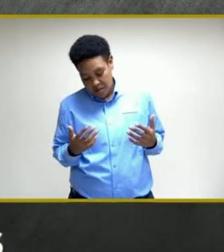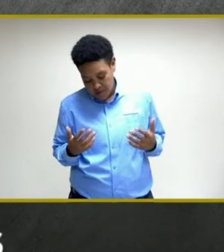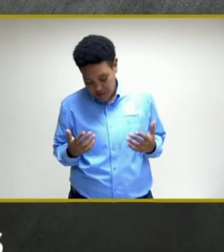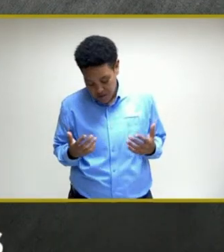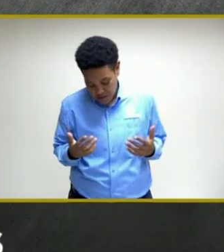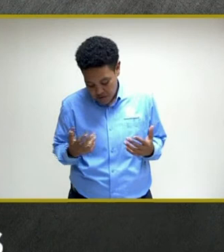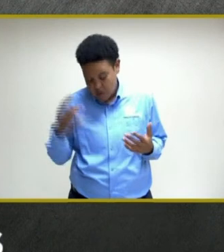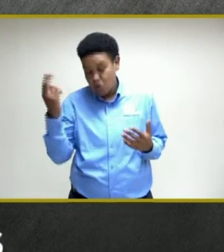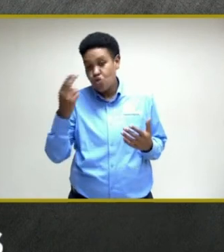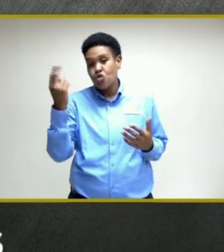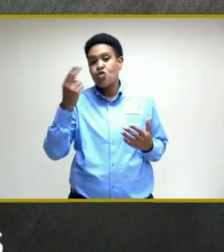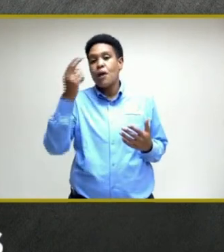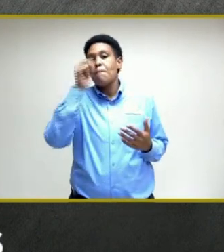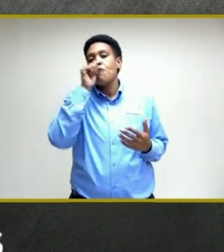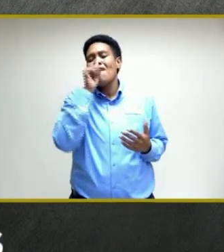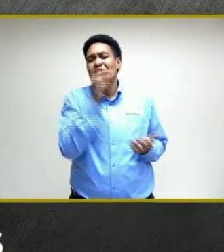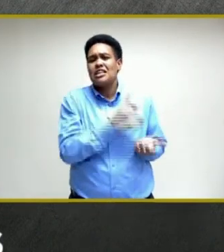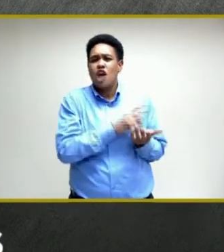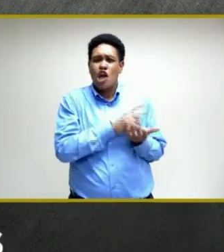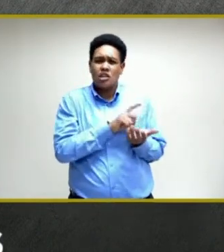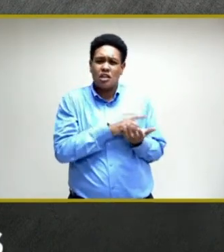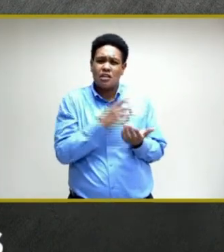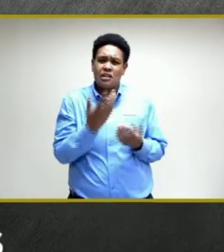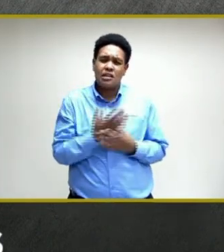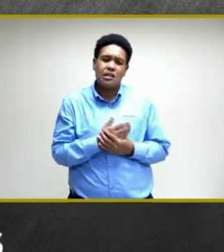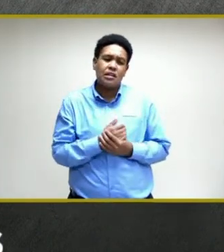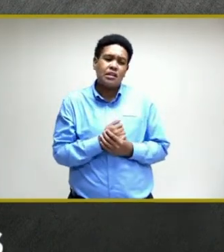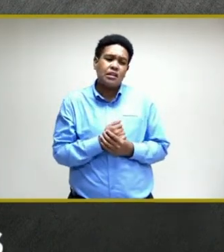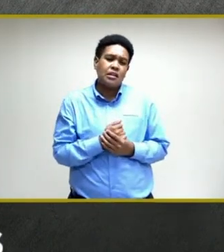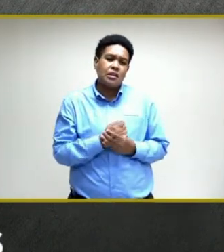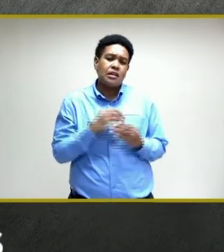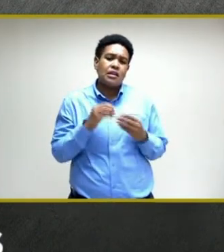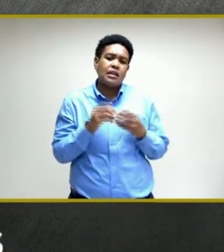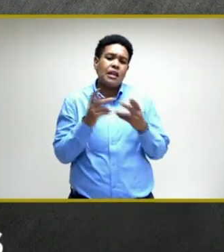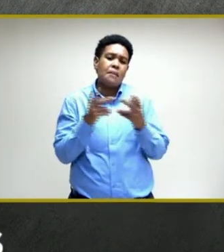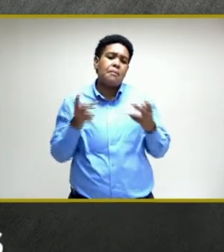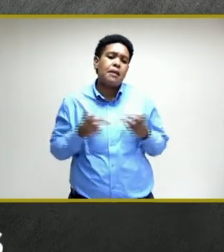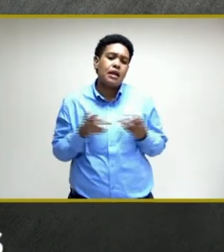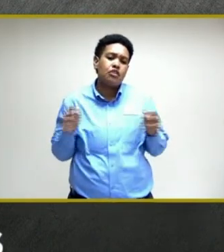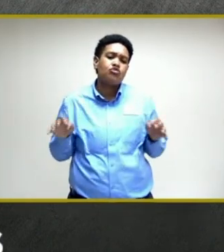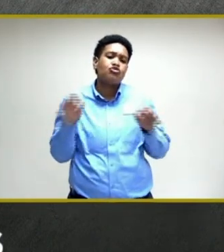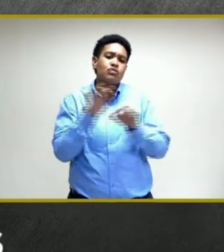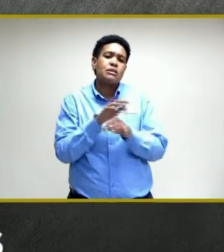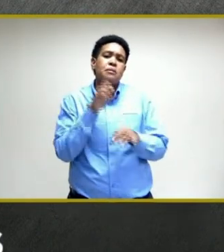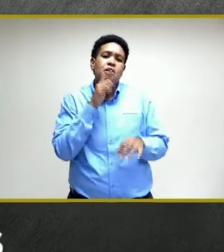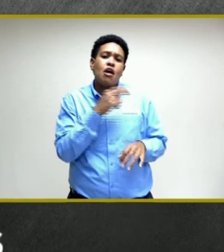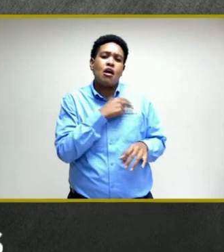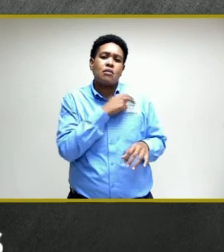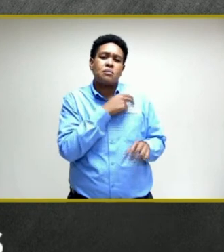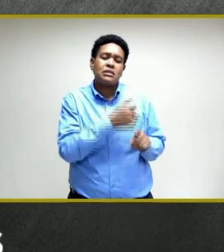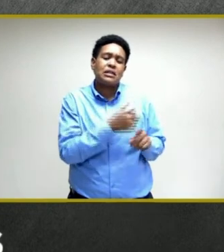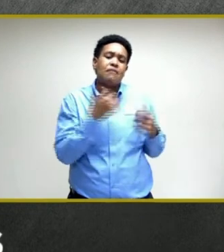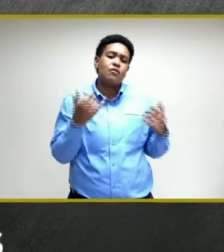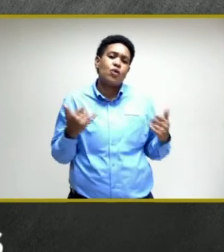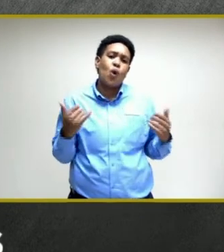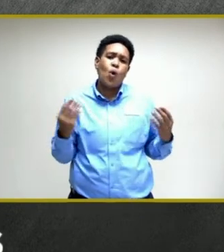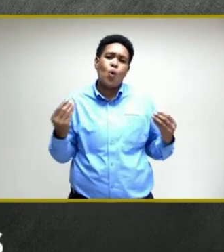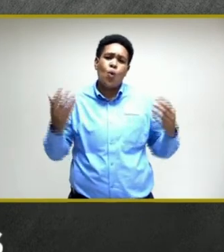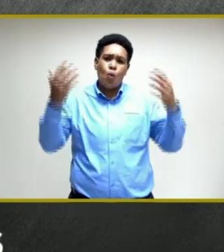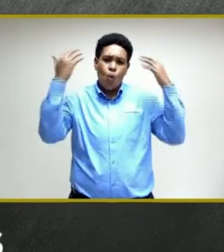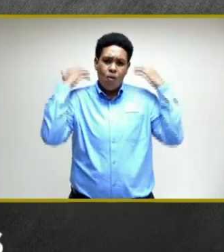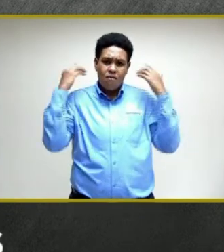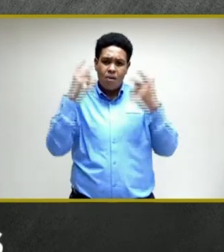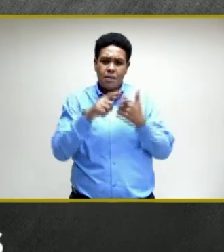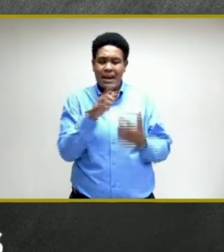using private doctors in the place of hospitals that are now overwhelmed and